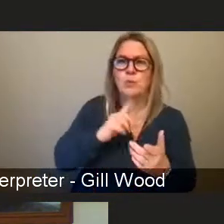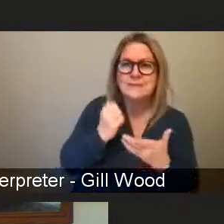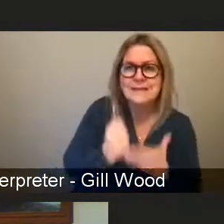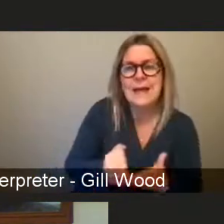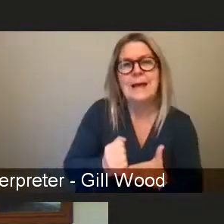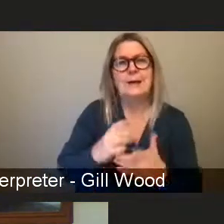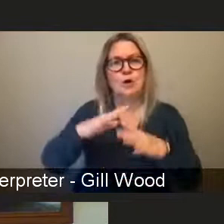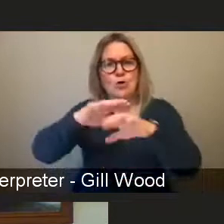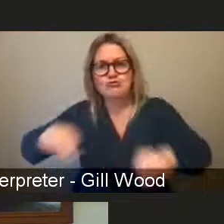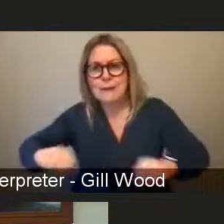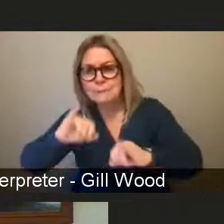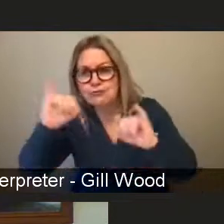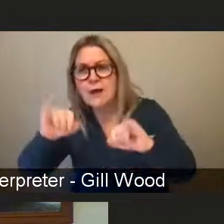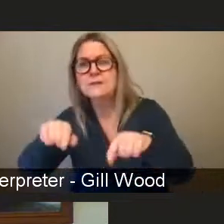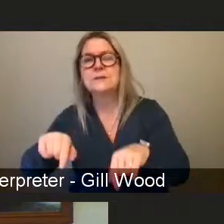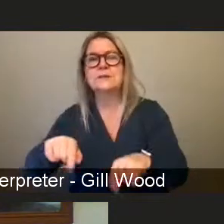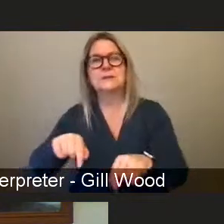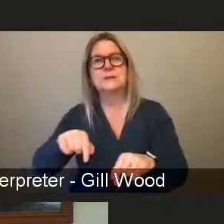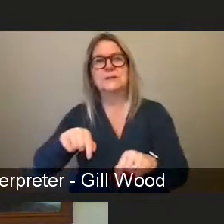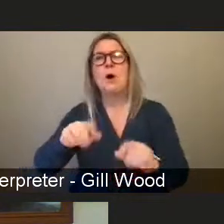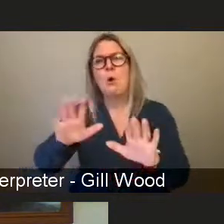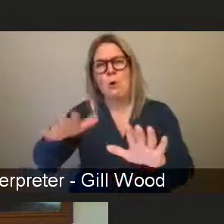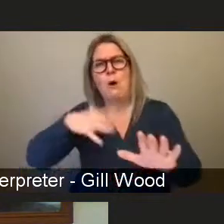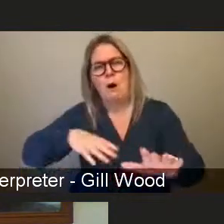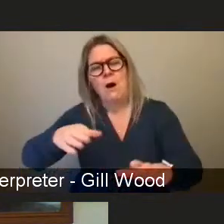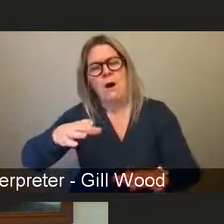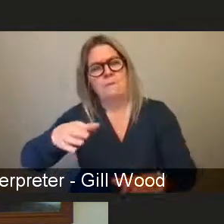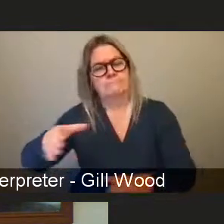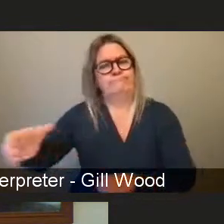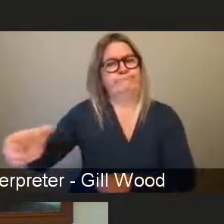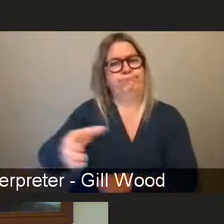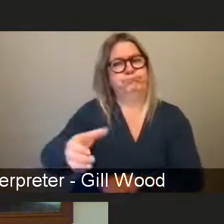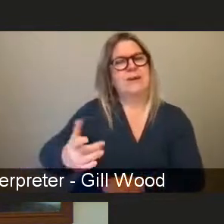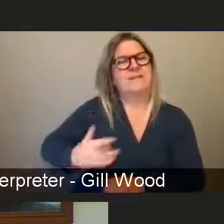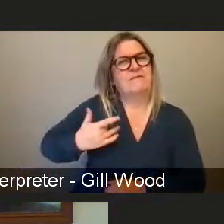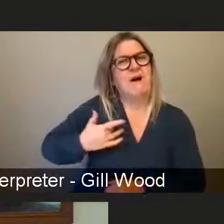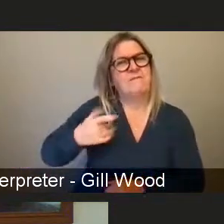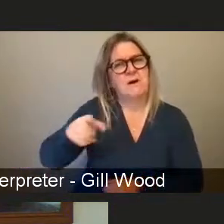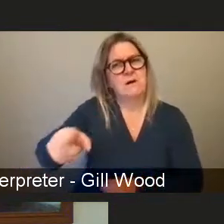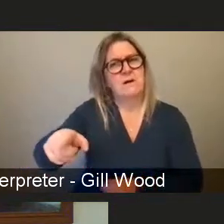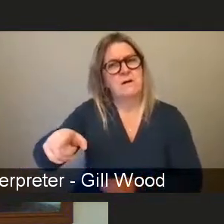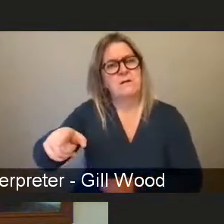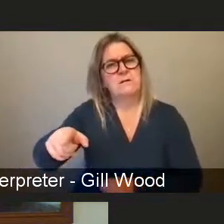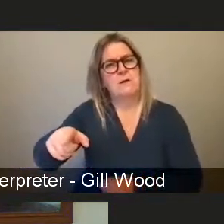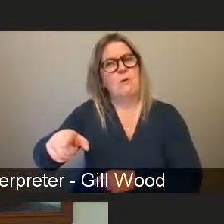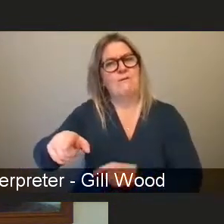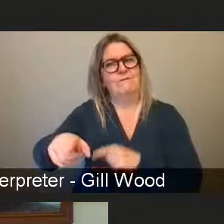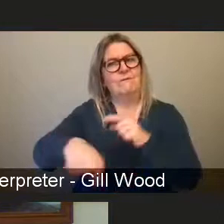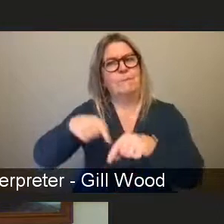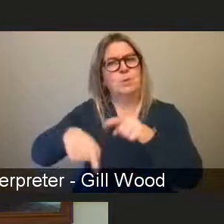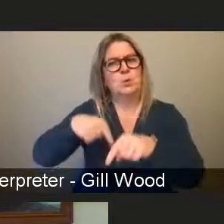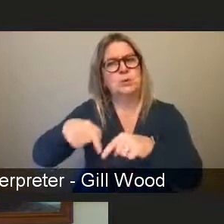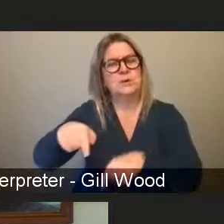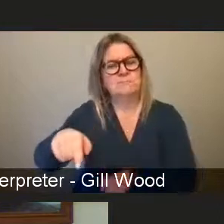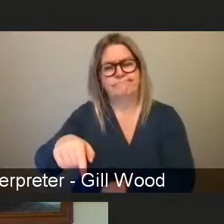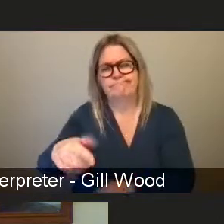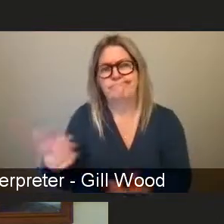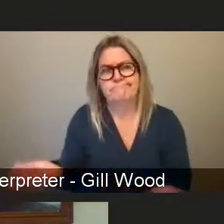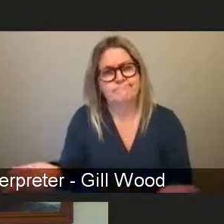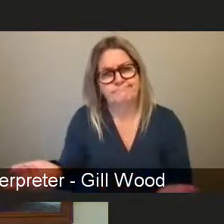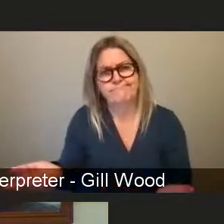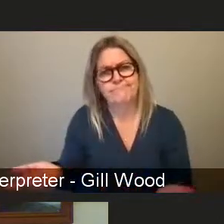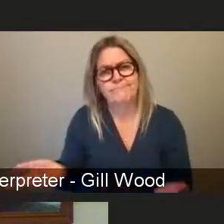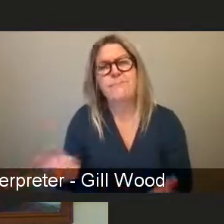to a survivor. Sometimes, actually, getting this bigger picture is really important. And I know that Scottish Women's Aid, Rape Crisis